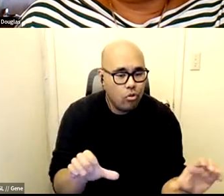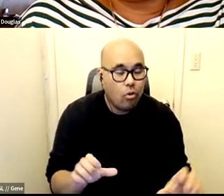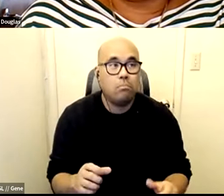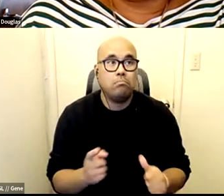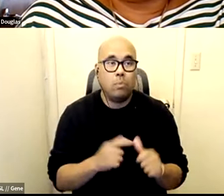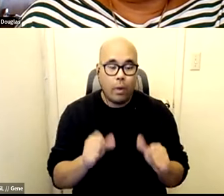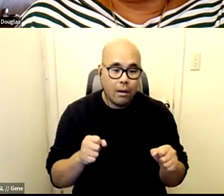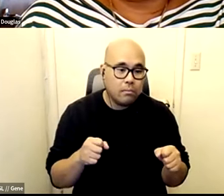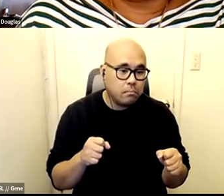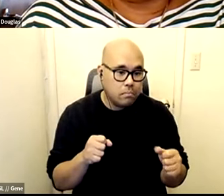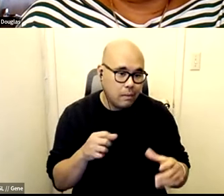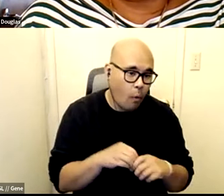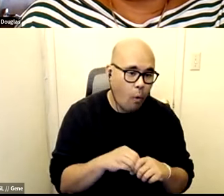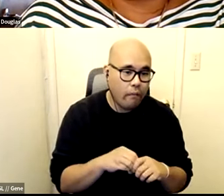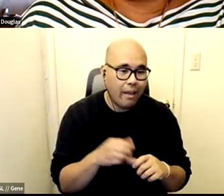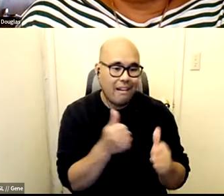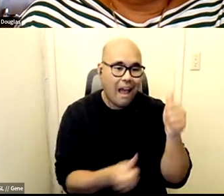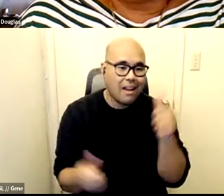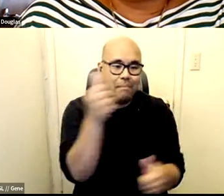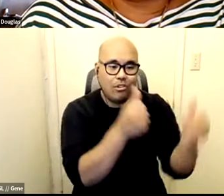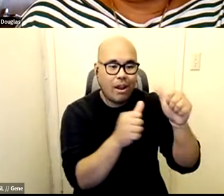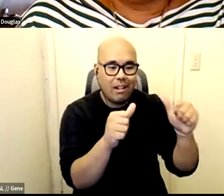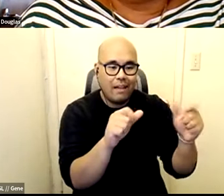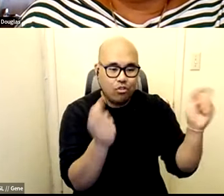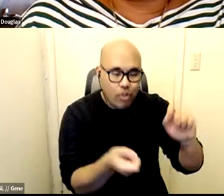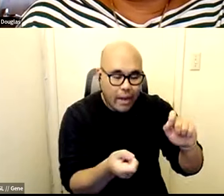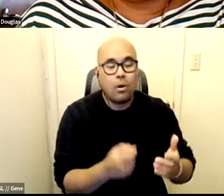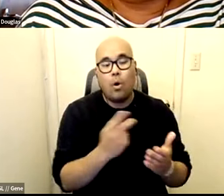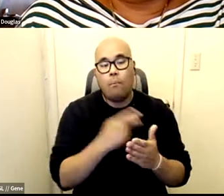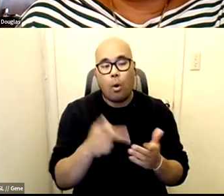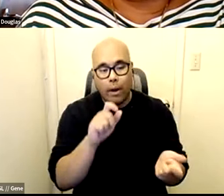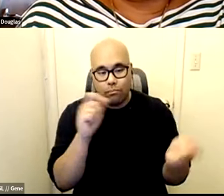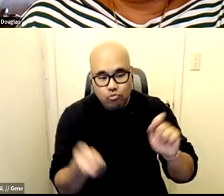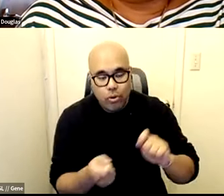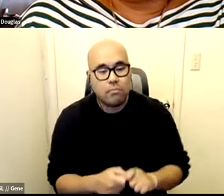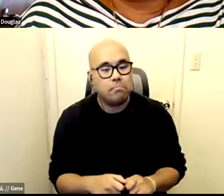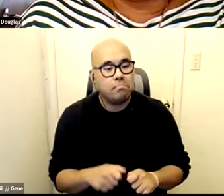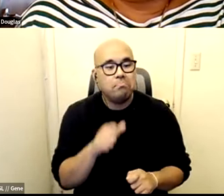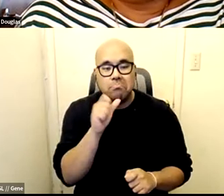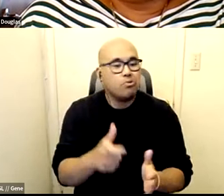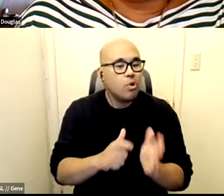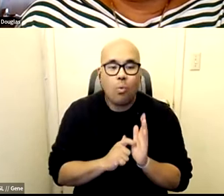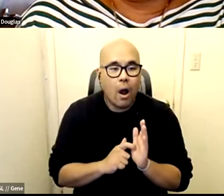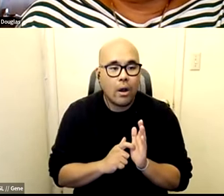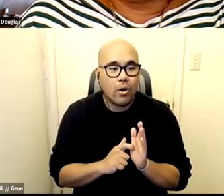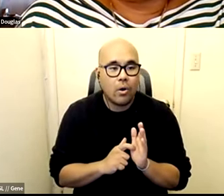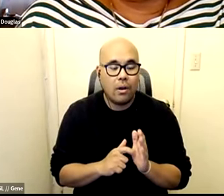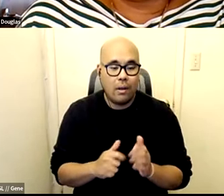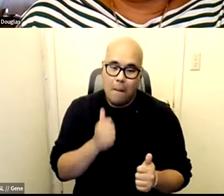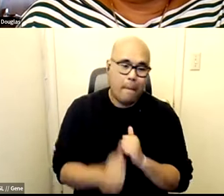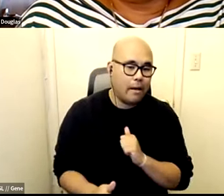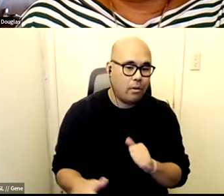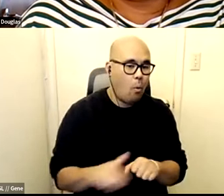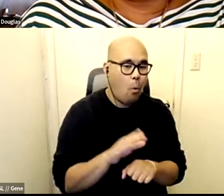for administrative level change or programmatic change that doesn't necessarily require passing a whole bill it might be